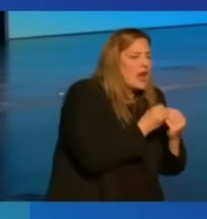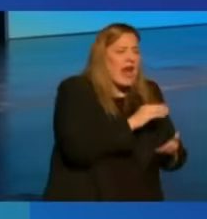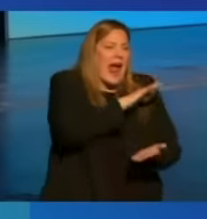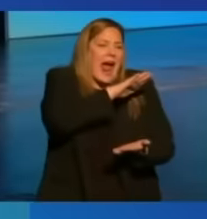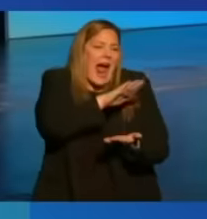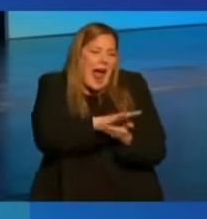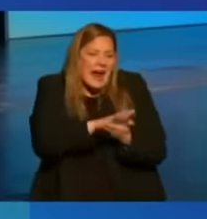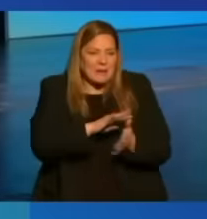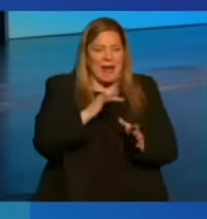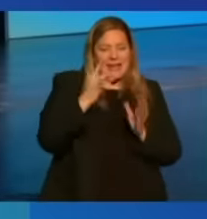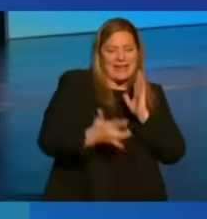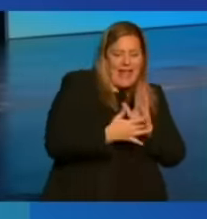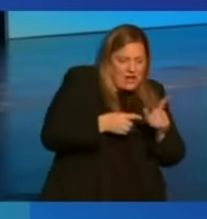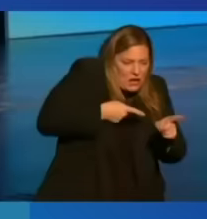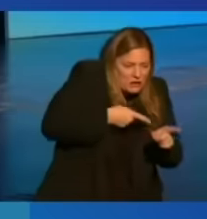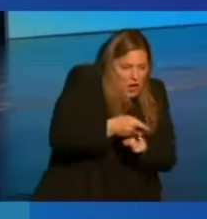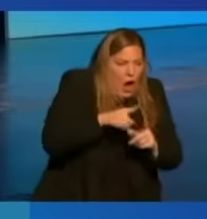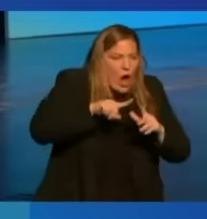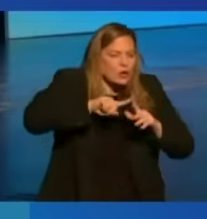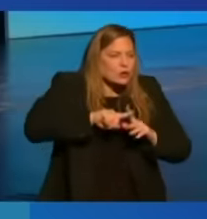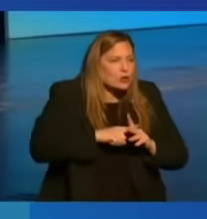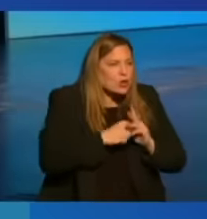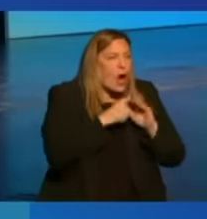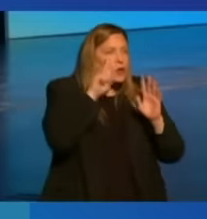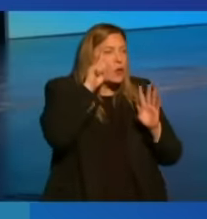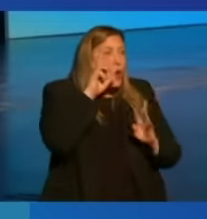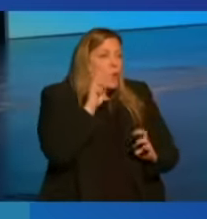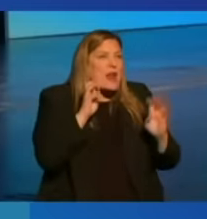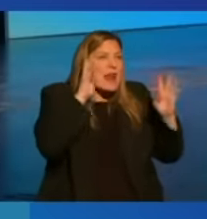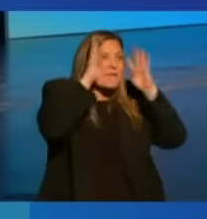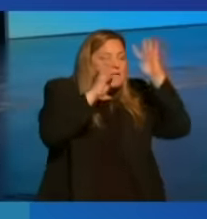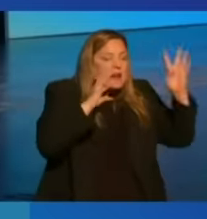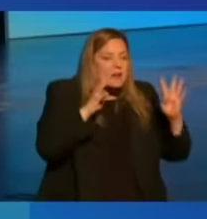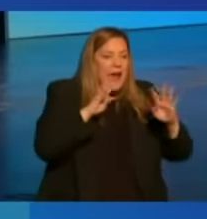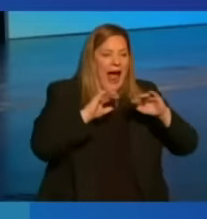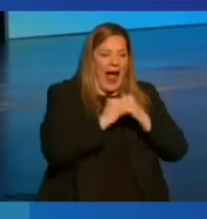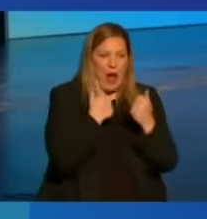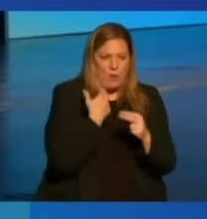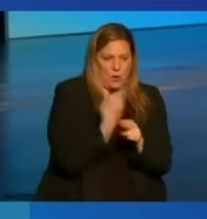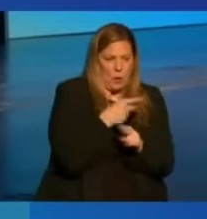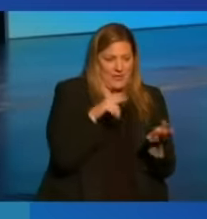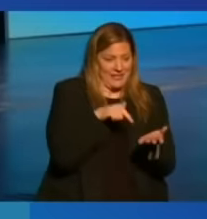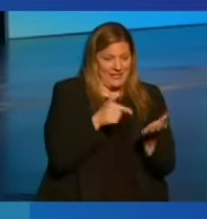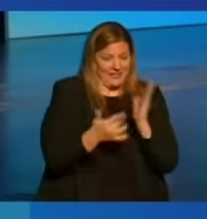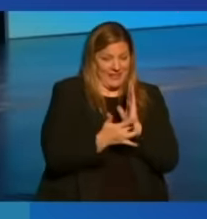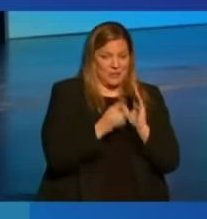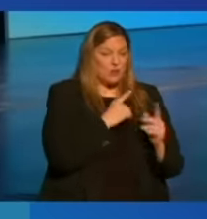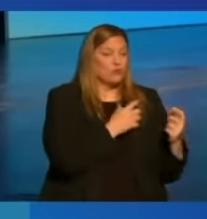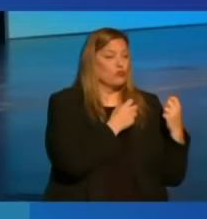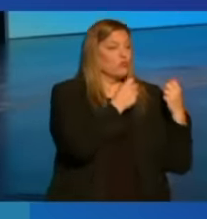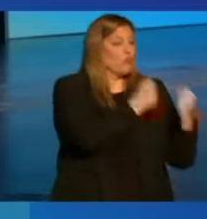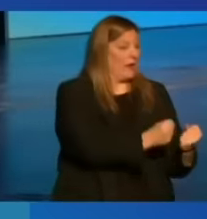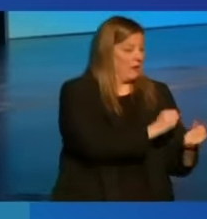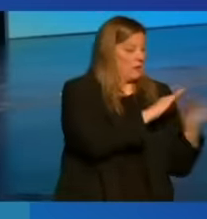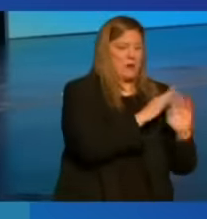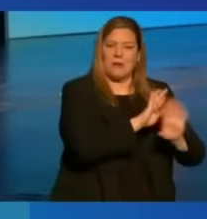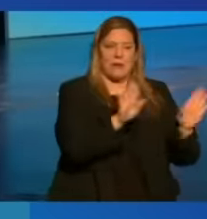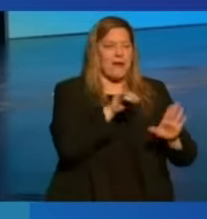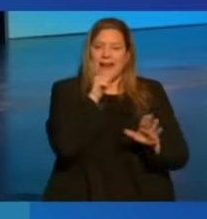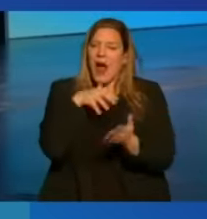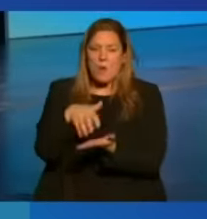the tech sector, are starting to reimagine the ways that we use this technology to strengthen communities instead of weakening them.